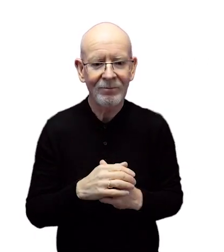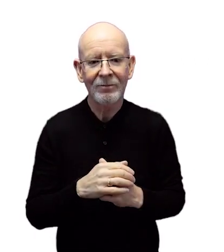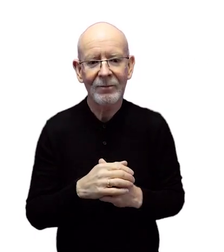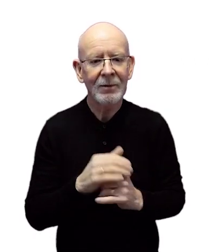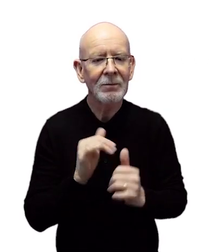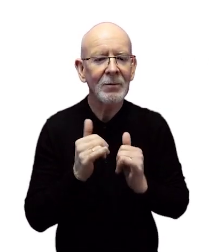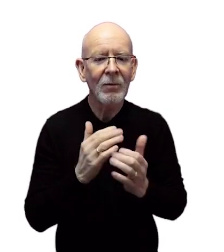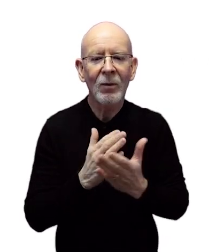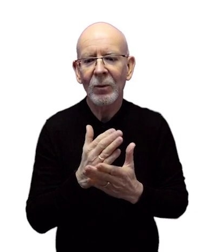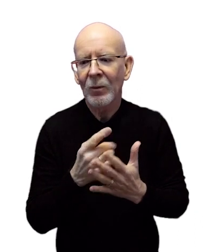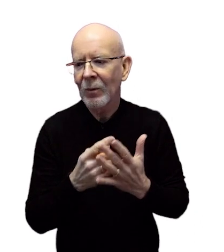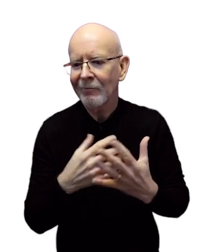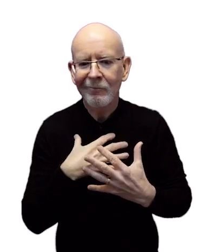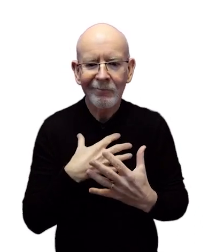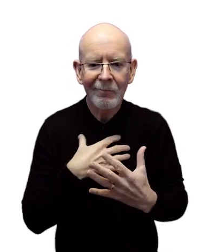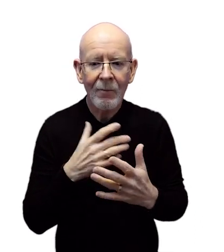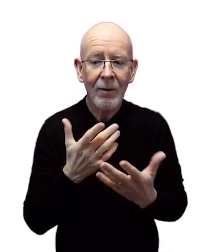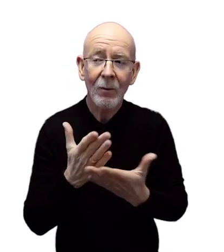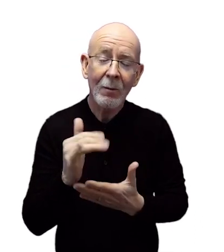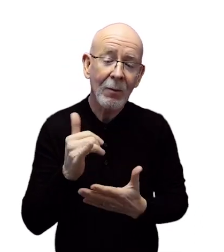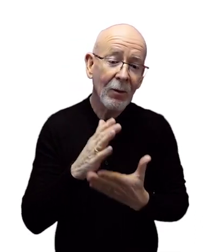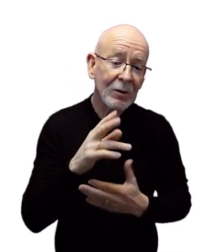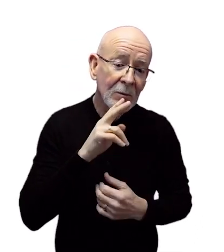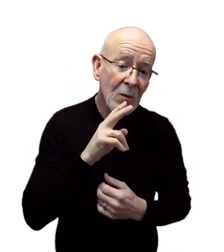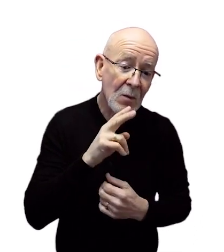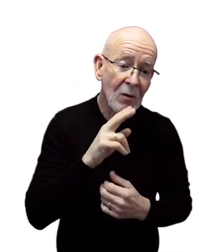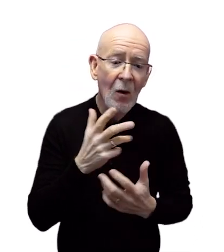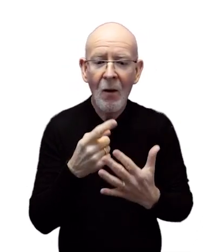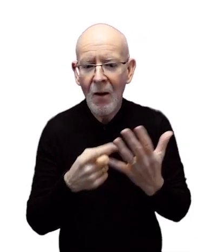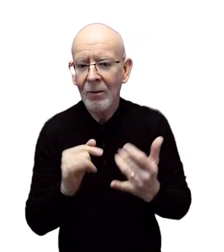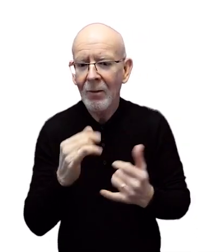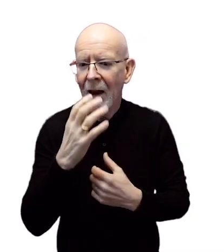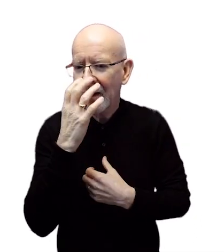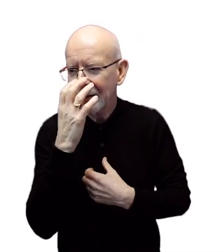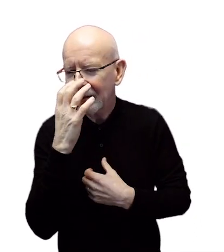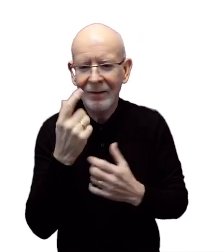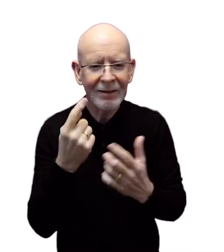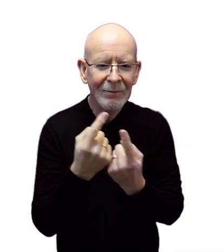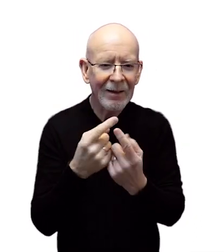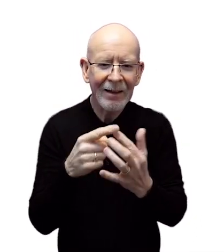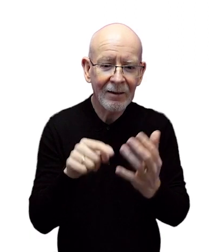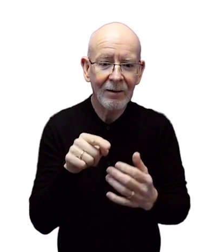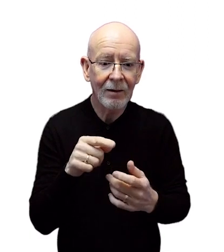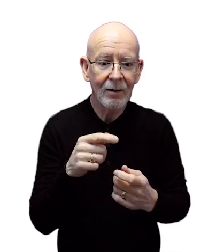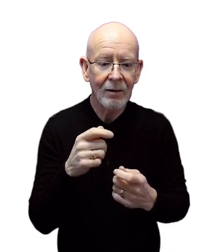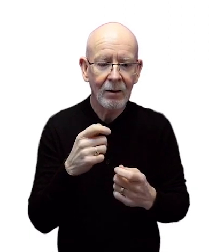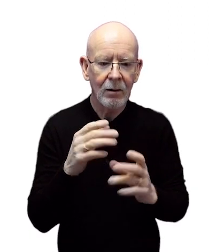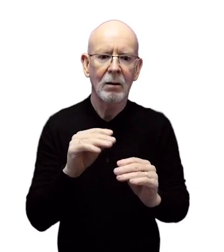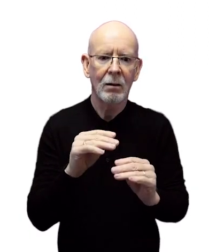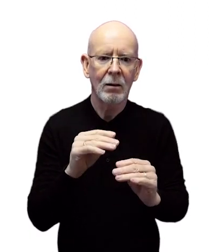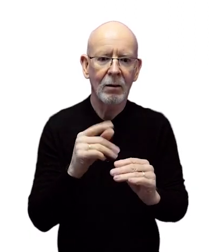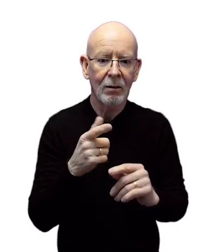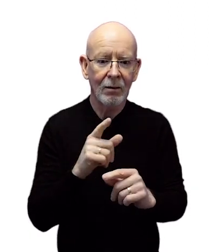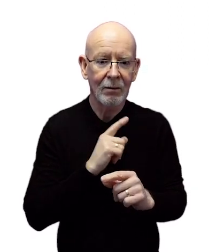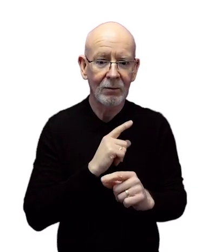Sometimes due to certain respiratory conditions smoking or general anaesthetic this clearance escalator stops working so